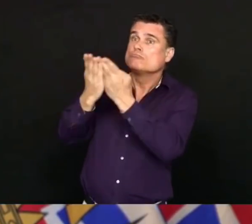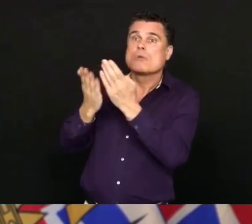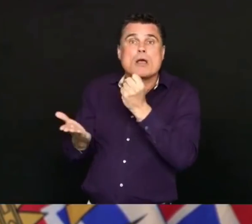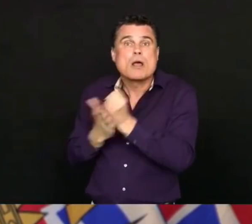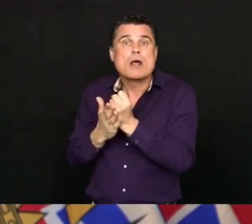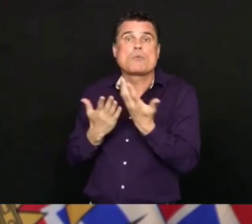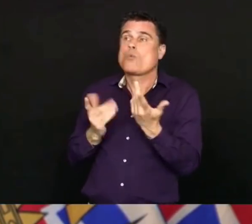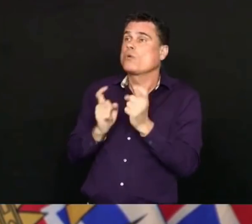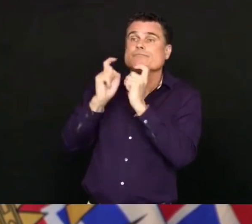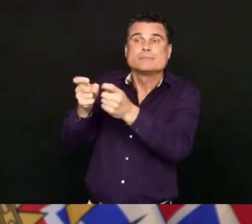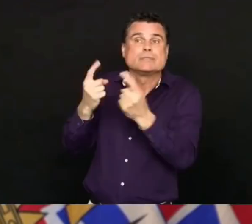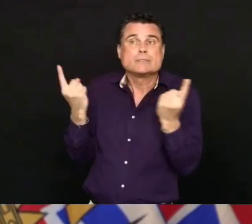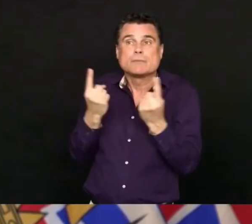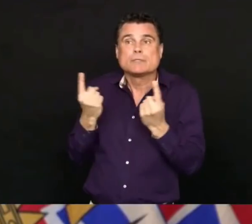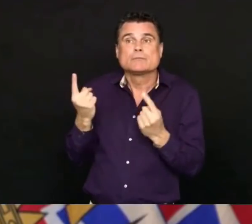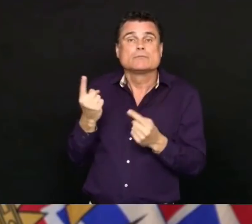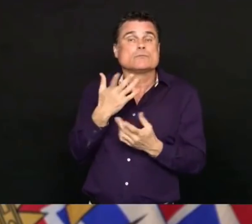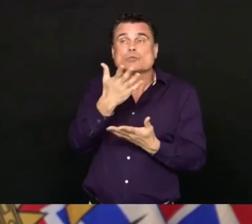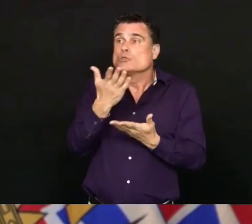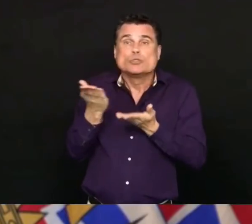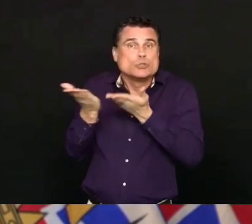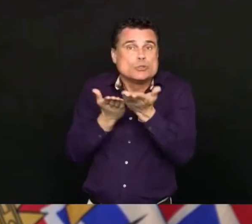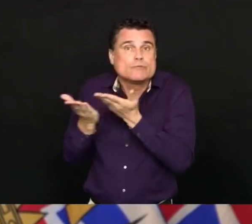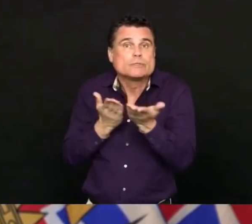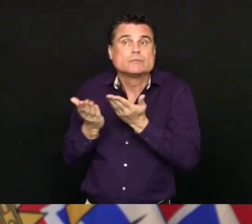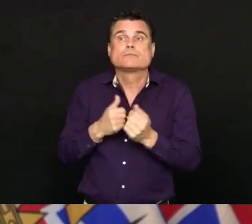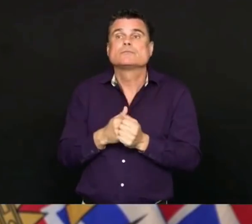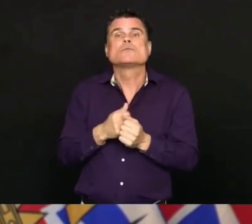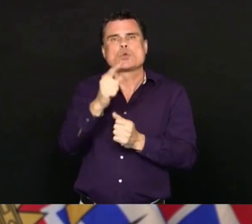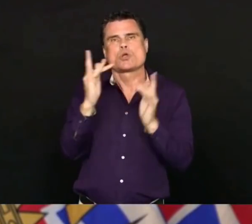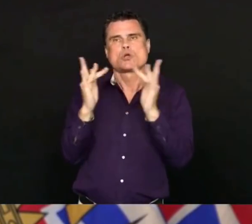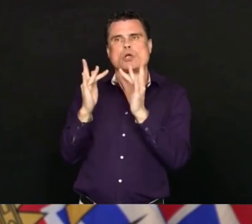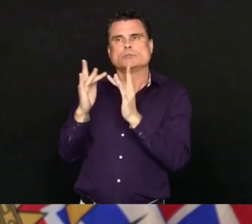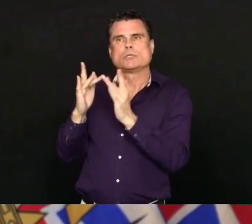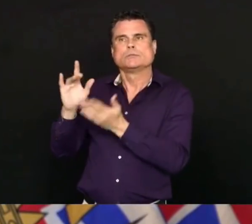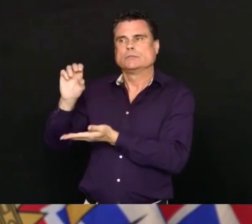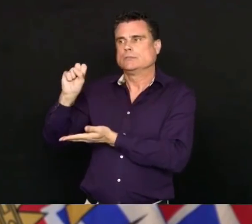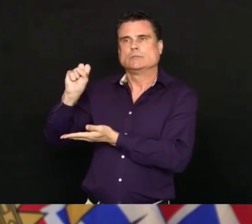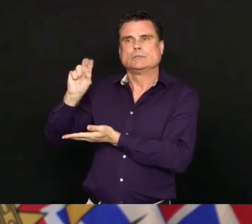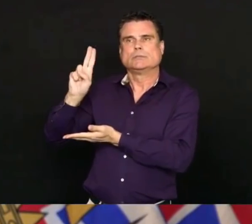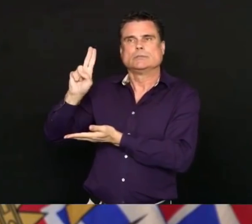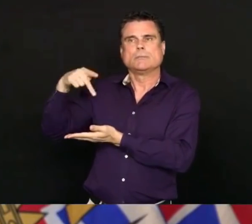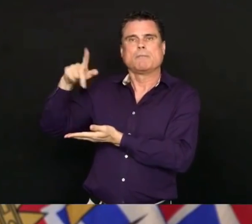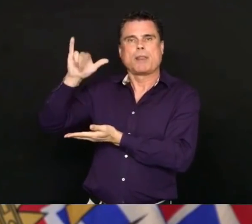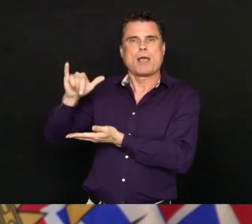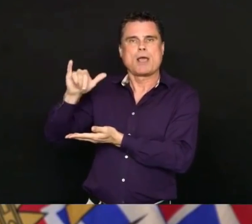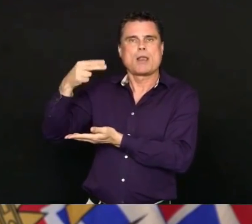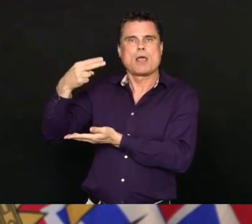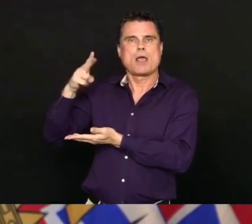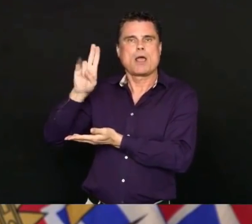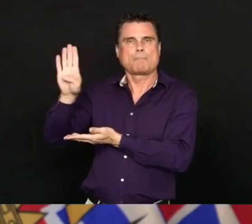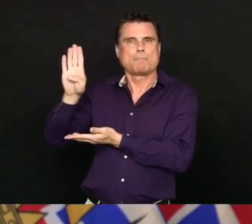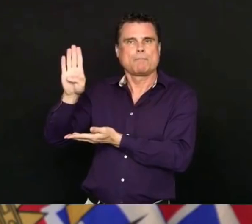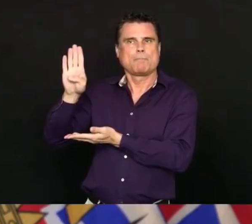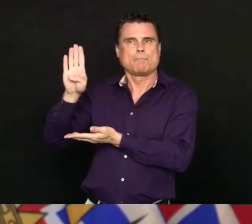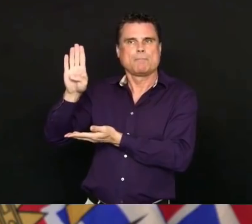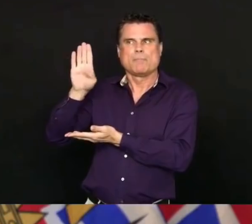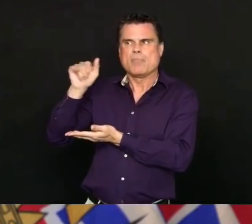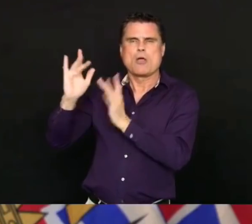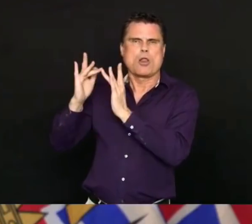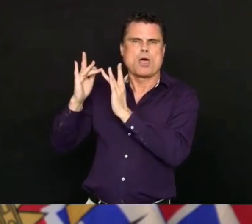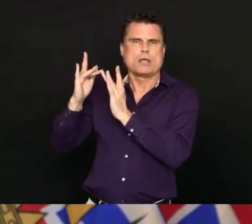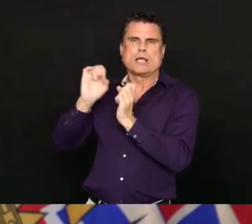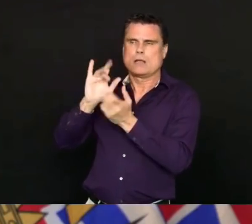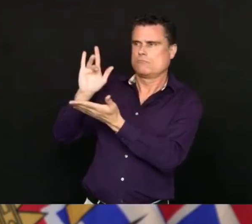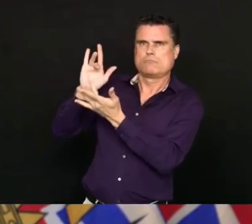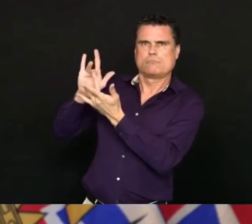has been established, and you can go to supply hub. And that is an important thing for us because we have a team of people who are able to